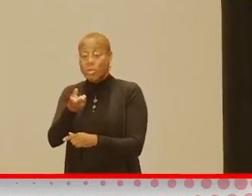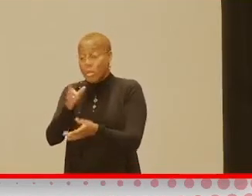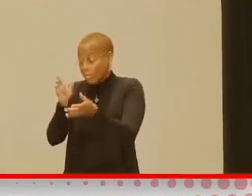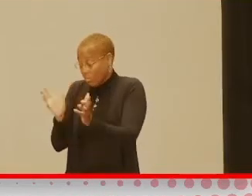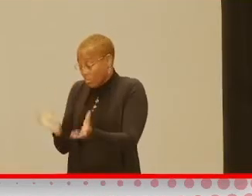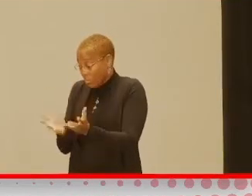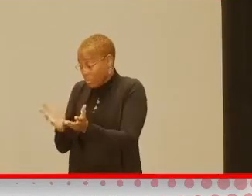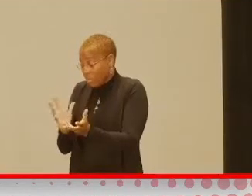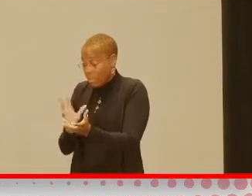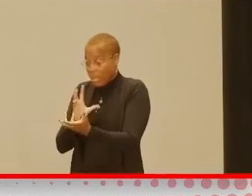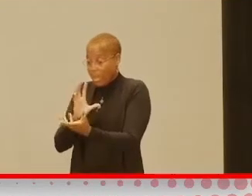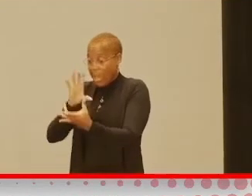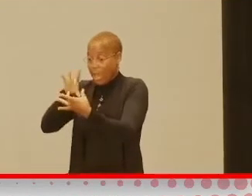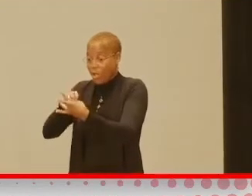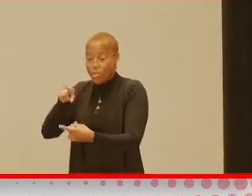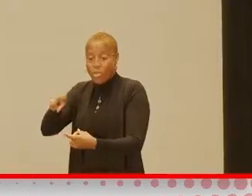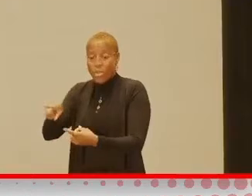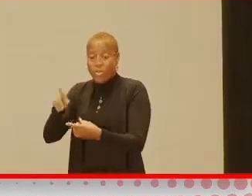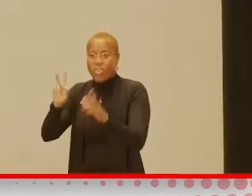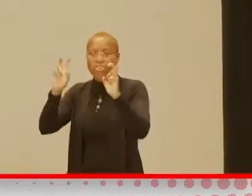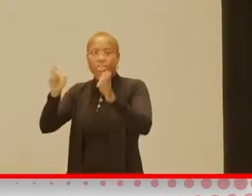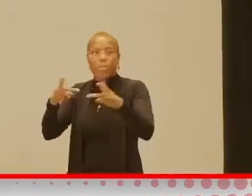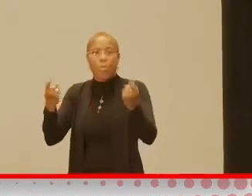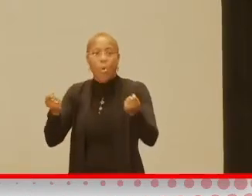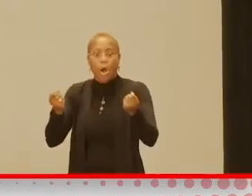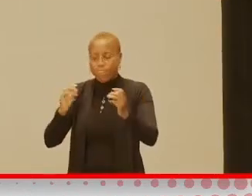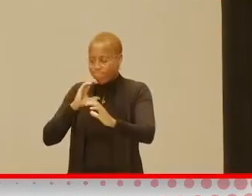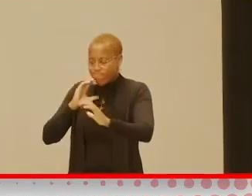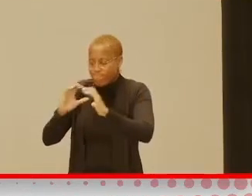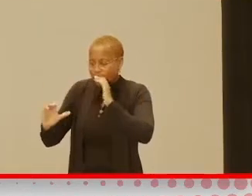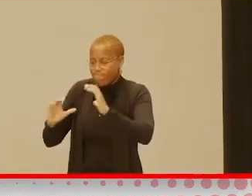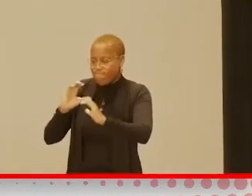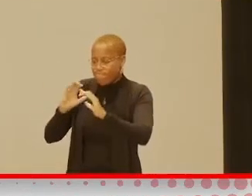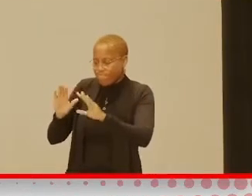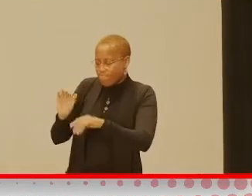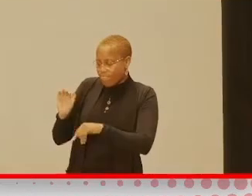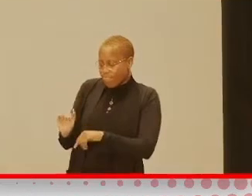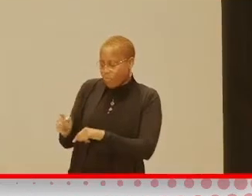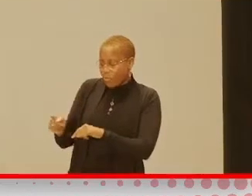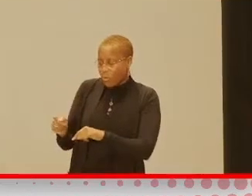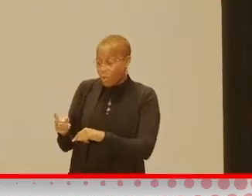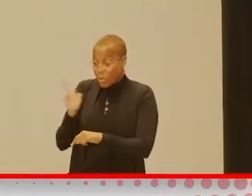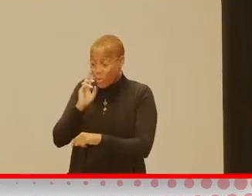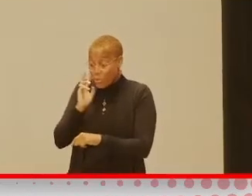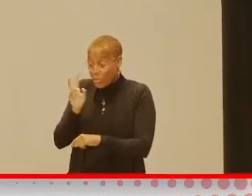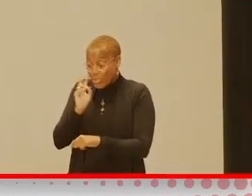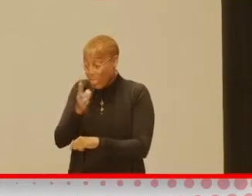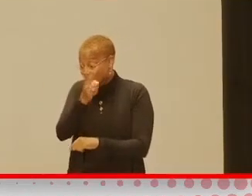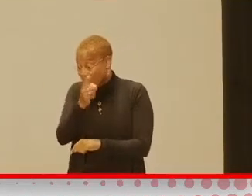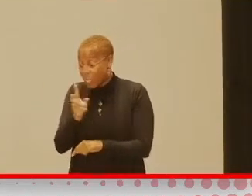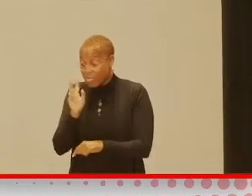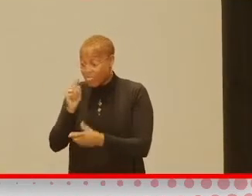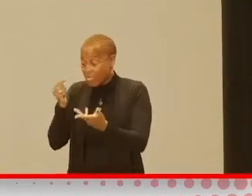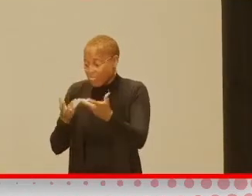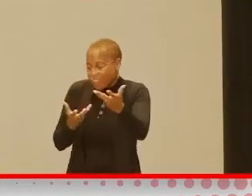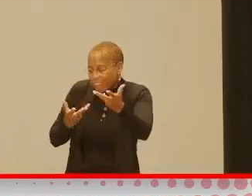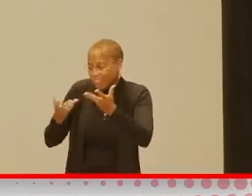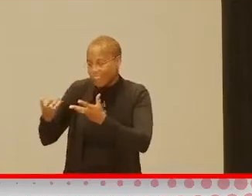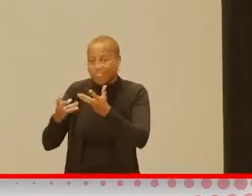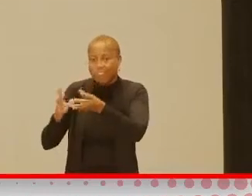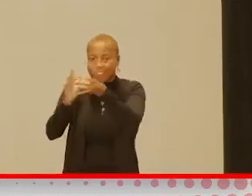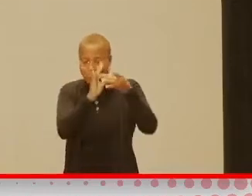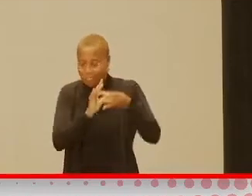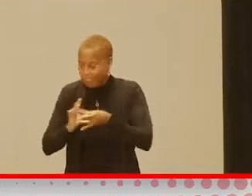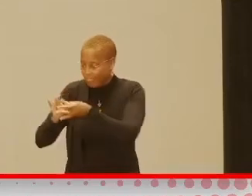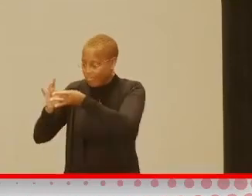what they're seeing, you know, have that conversation with them and talk about what they're seeing on the screen and make that part